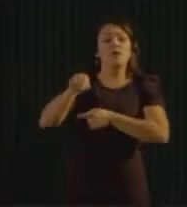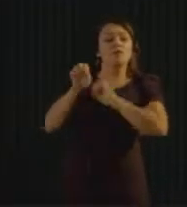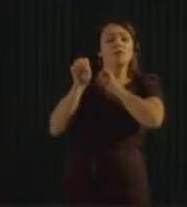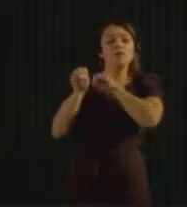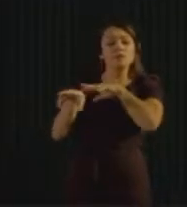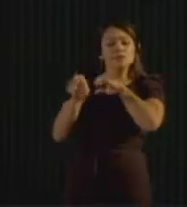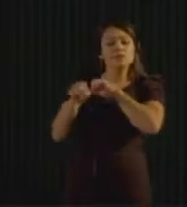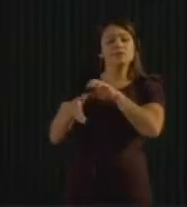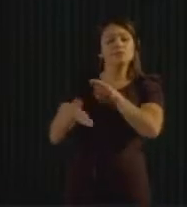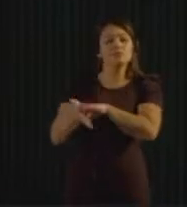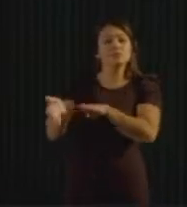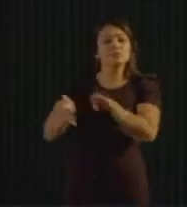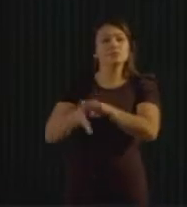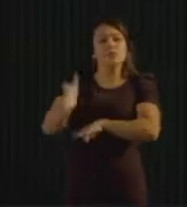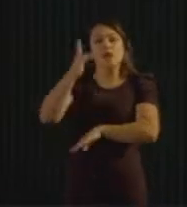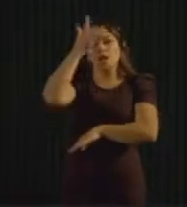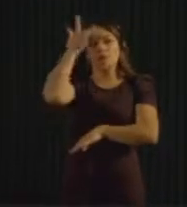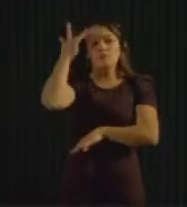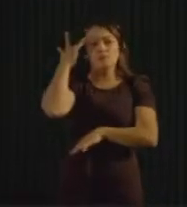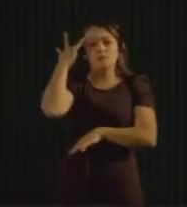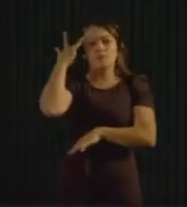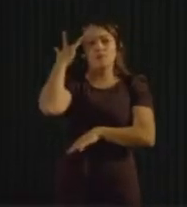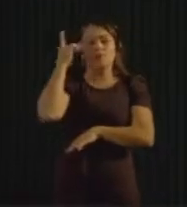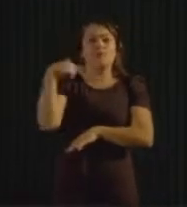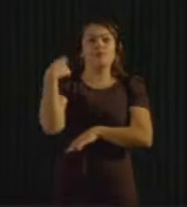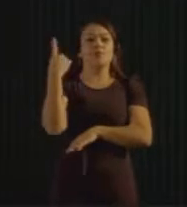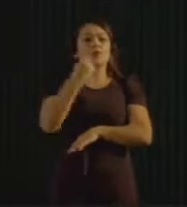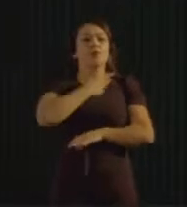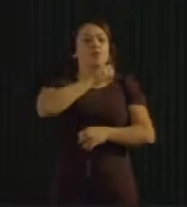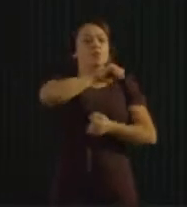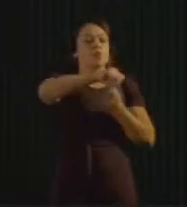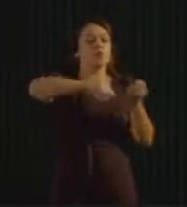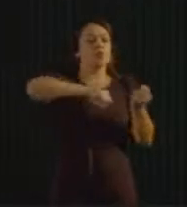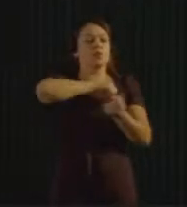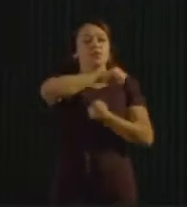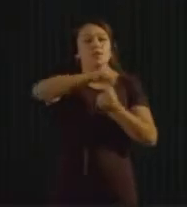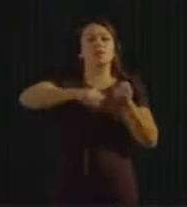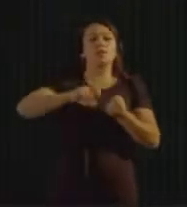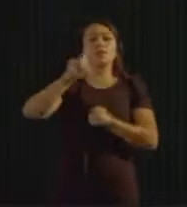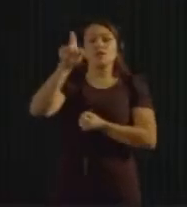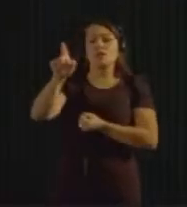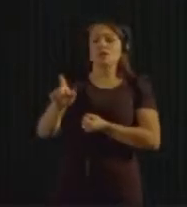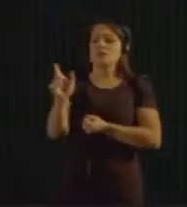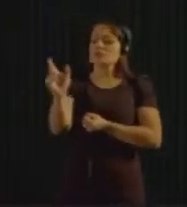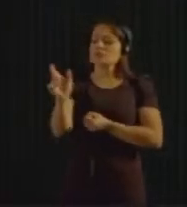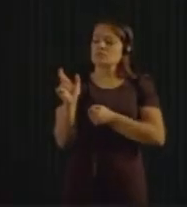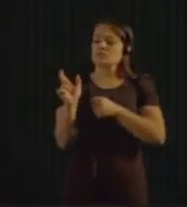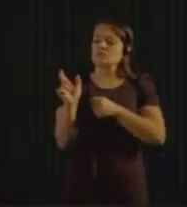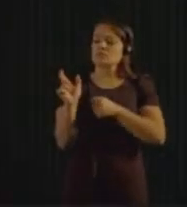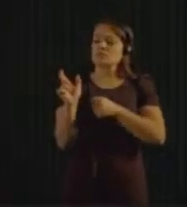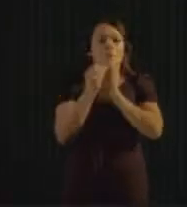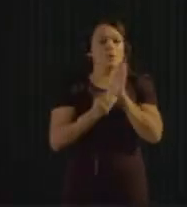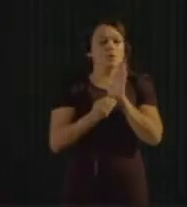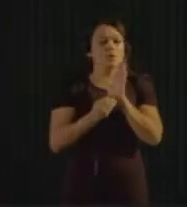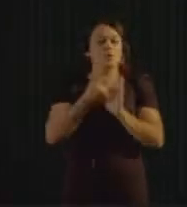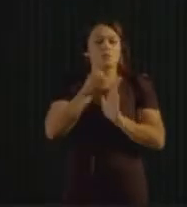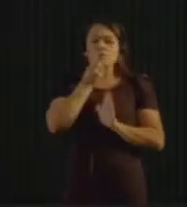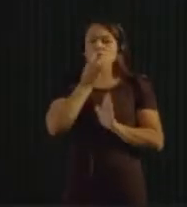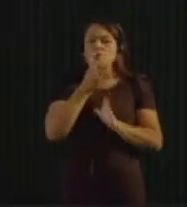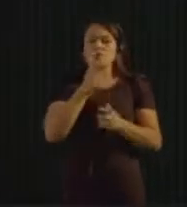Sustainability is a word we are using a lot. There is a definition, and this is the definition by the Bronkland Commission.